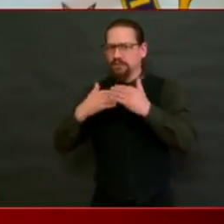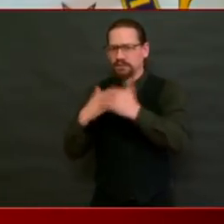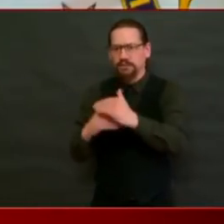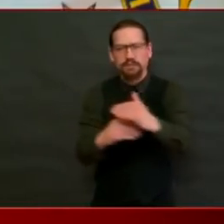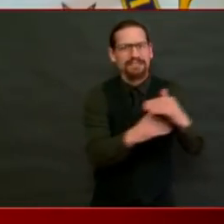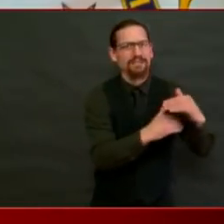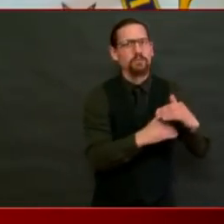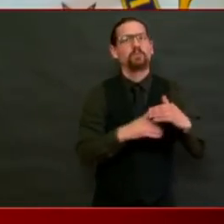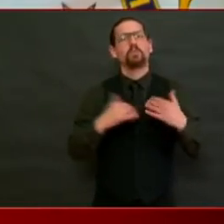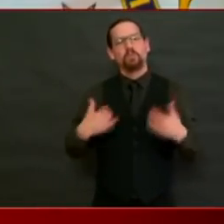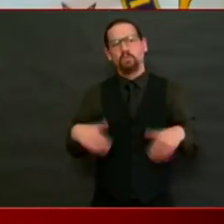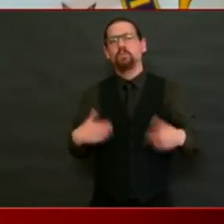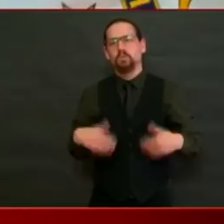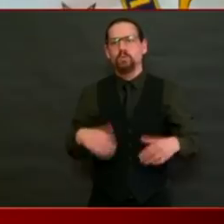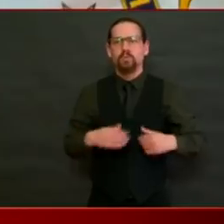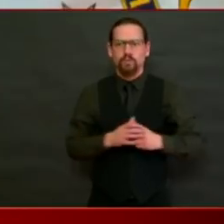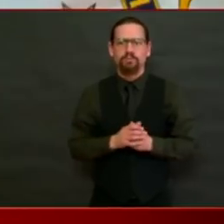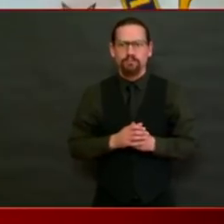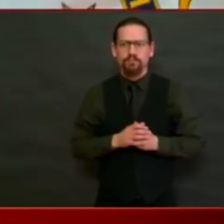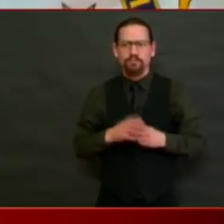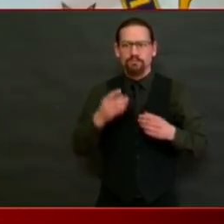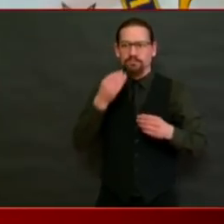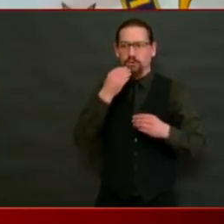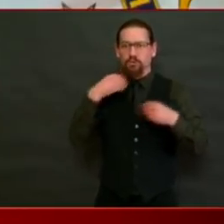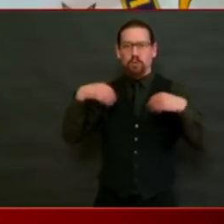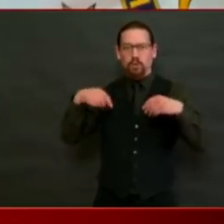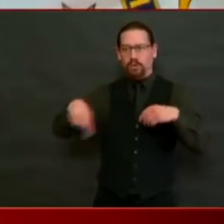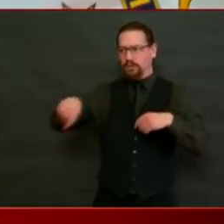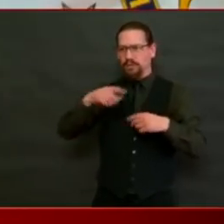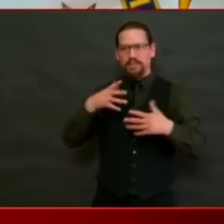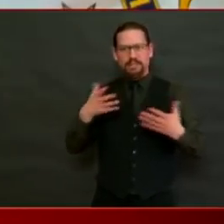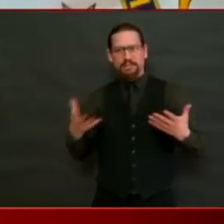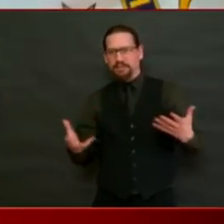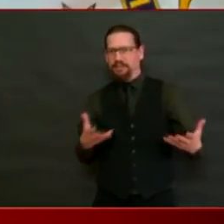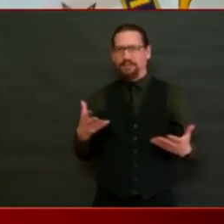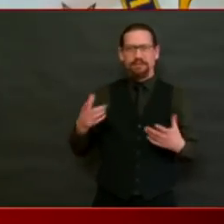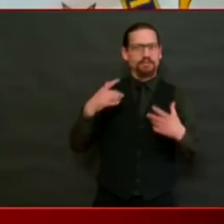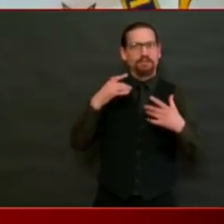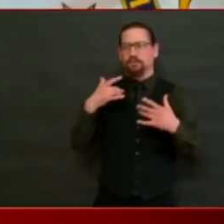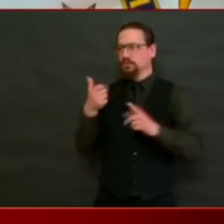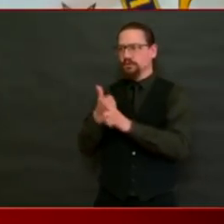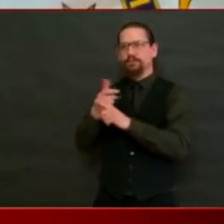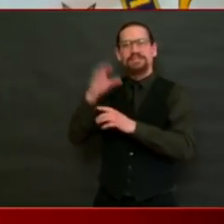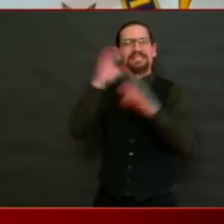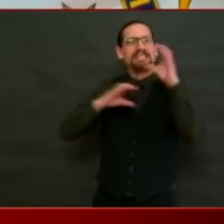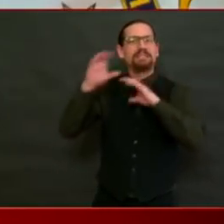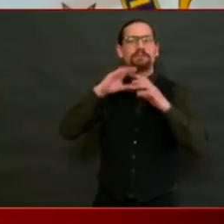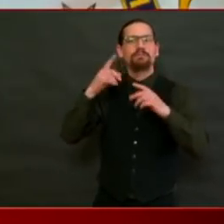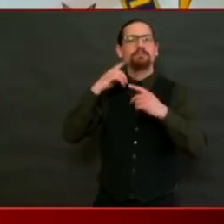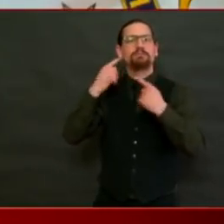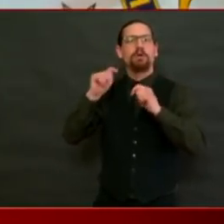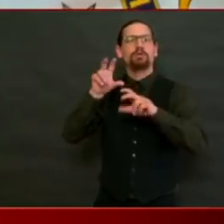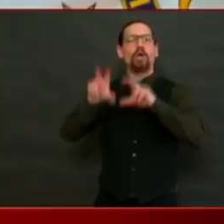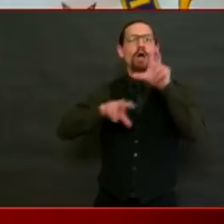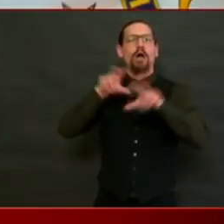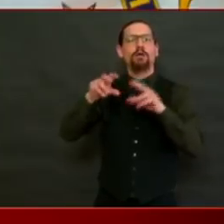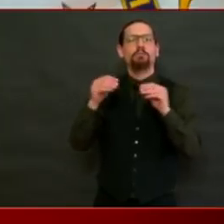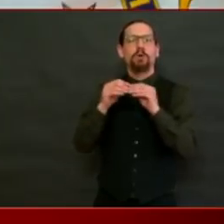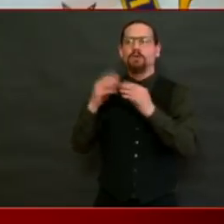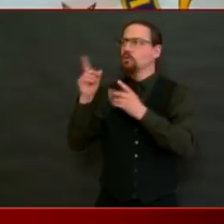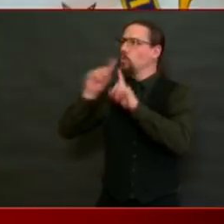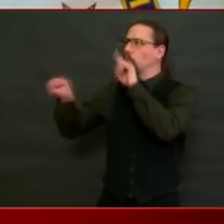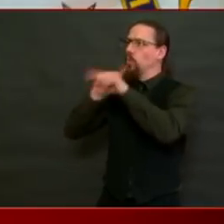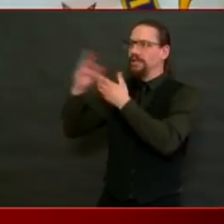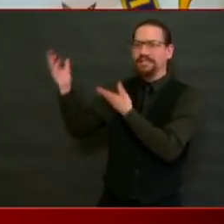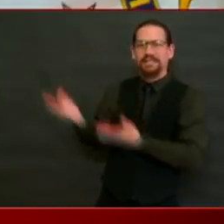grocery stores are continuing to have their stocks reshelved, and so I would just ask for a little bit of patience.